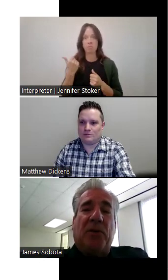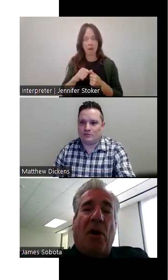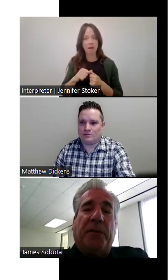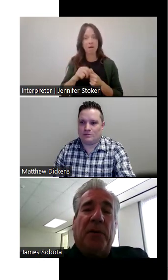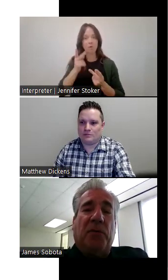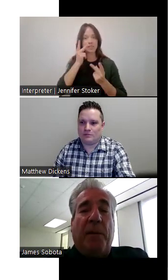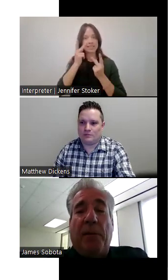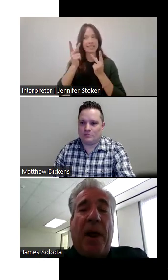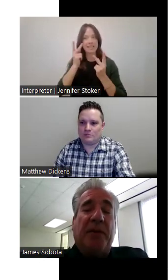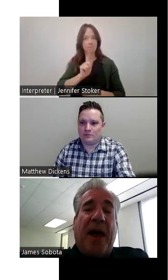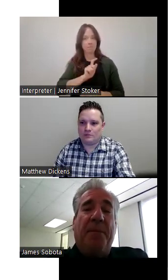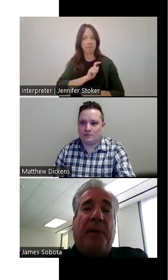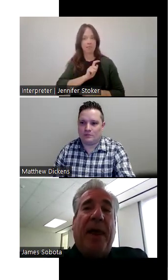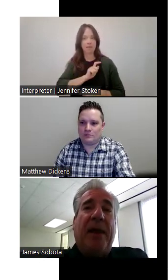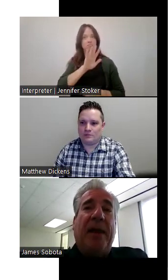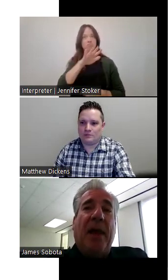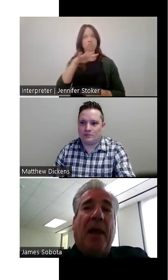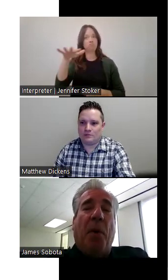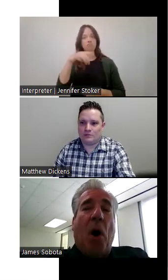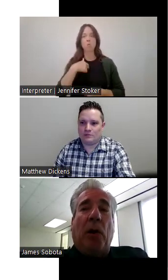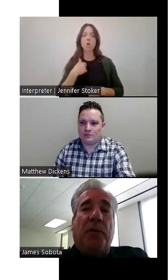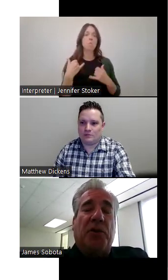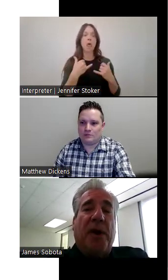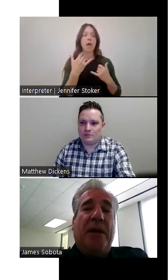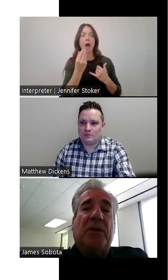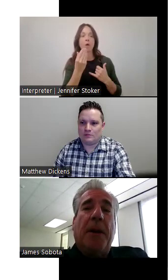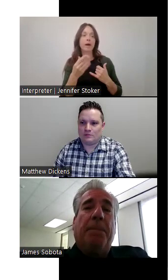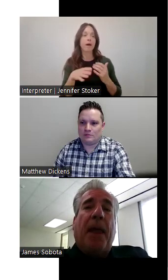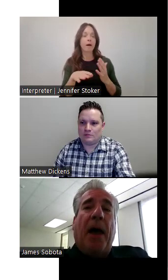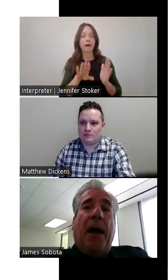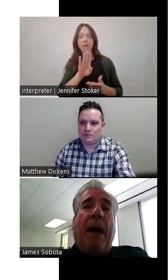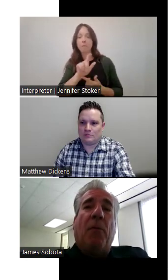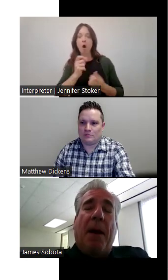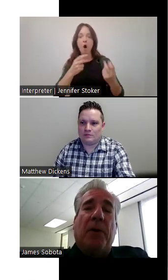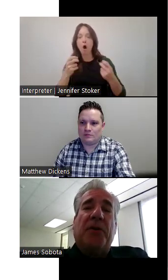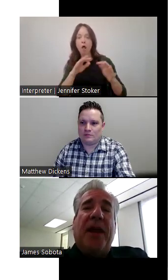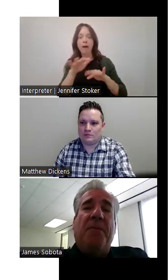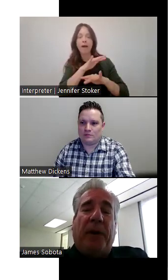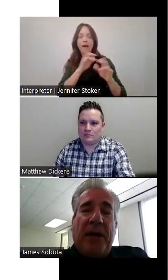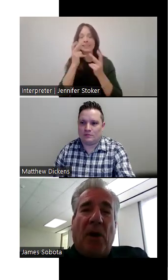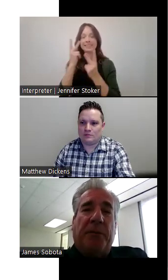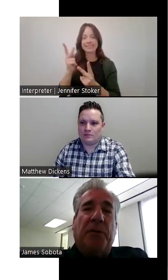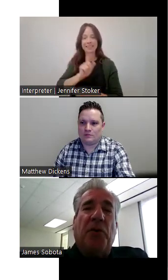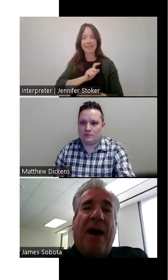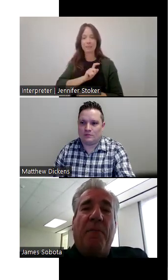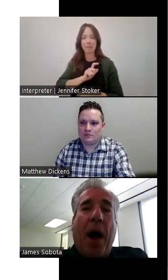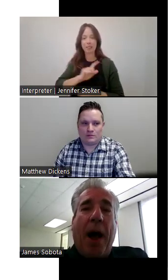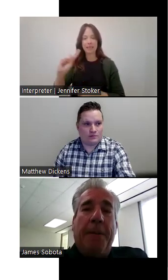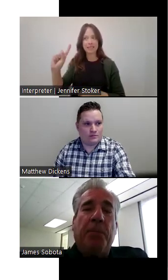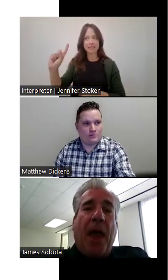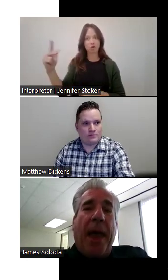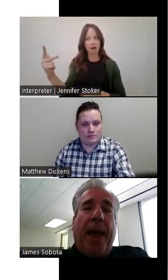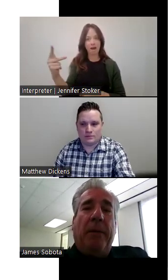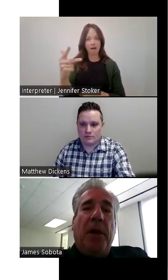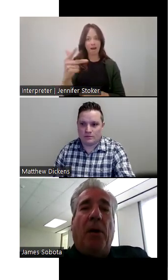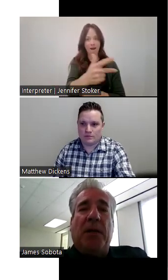police officers when we were outside playing ball on the streets. I remember seeing police officers drive by.